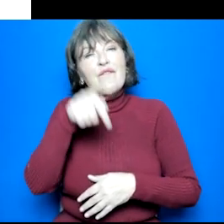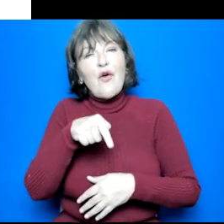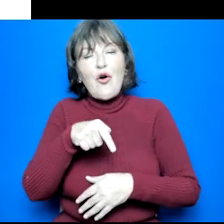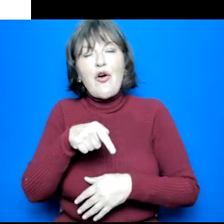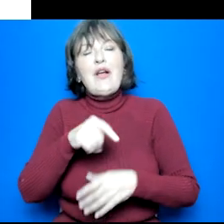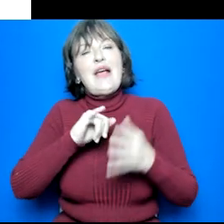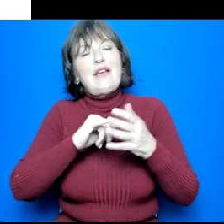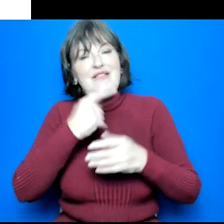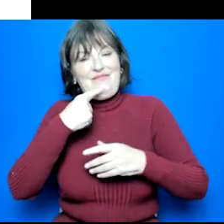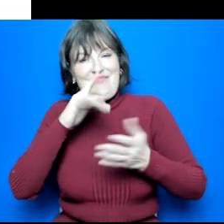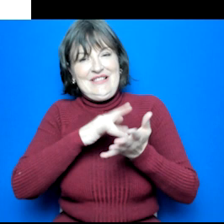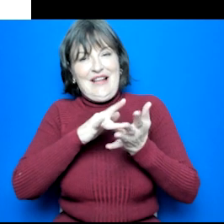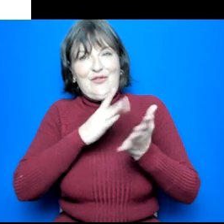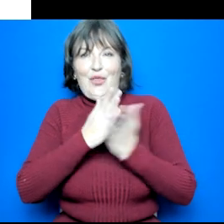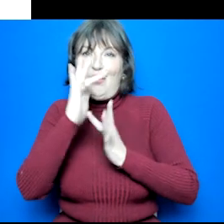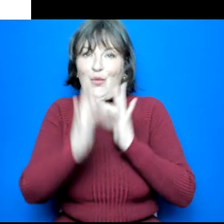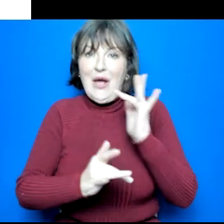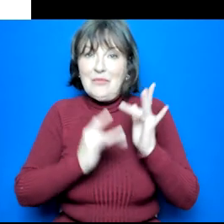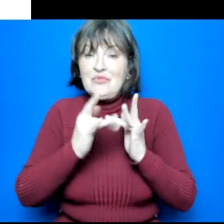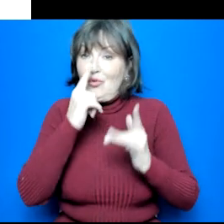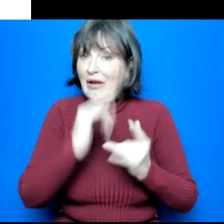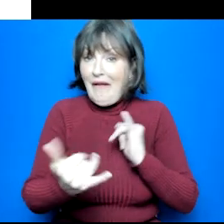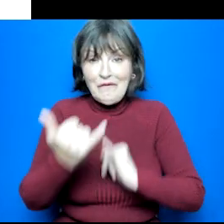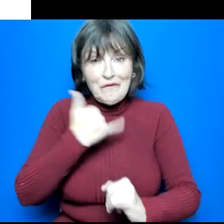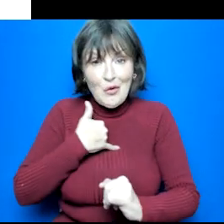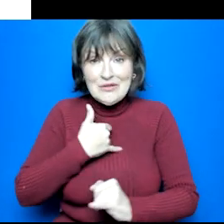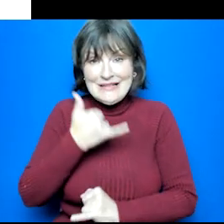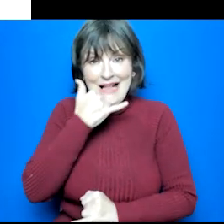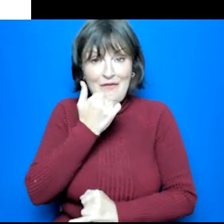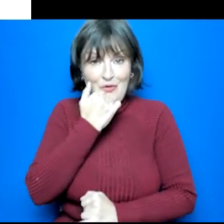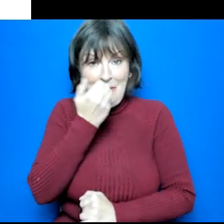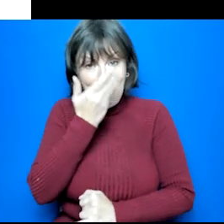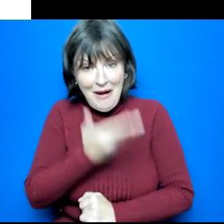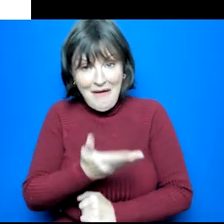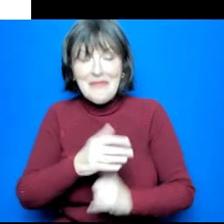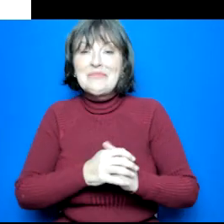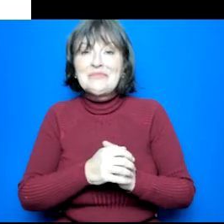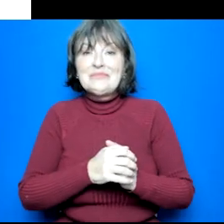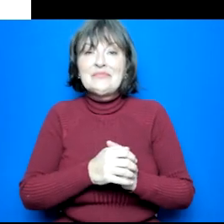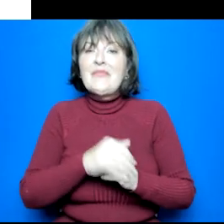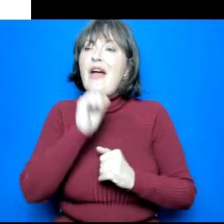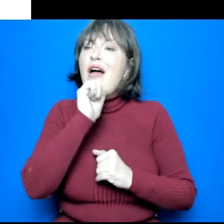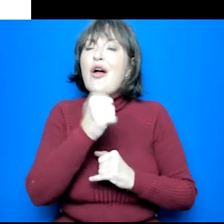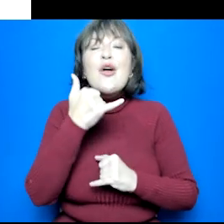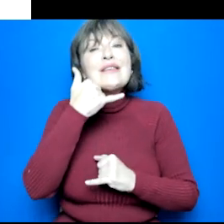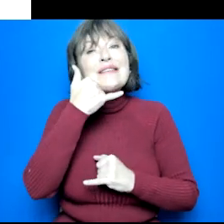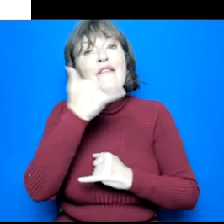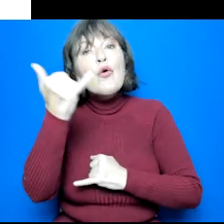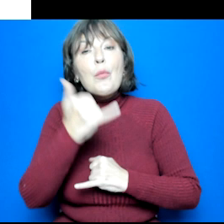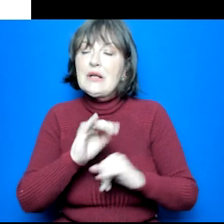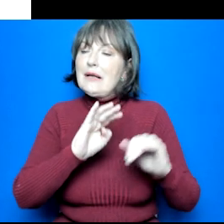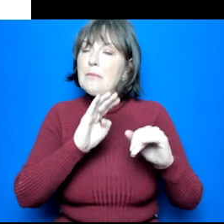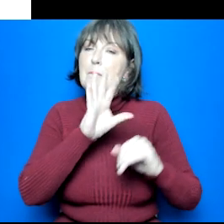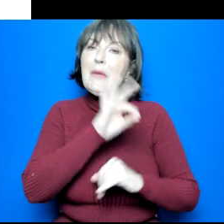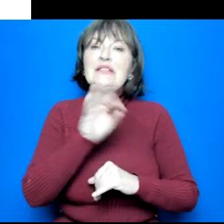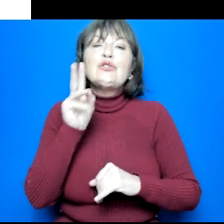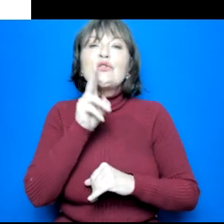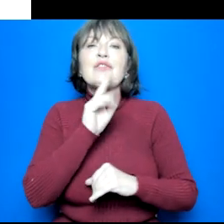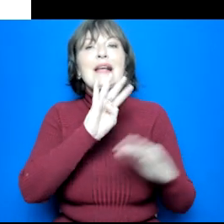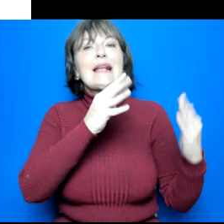ring on 0800 917 8000 and our lines are open monday to friday nine to five